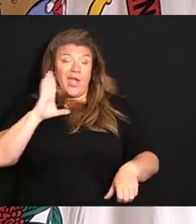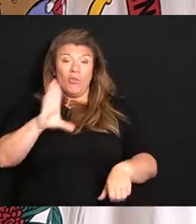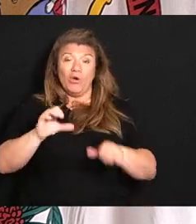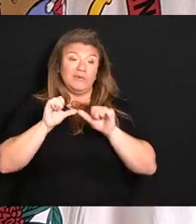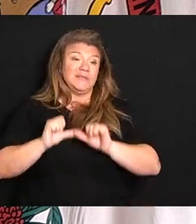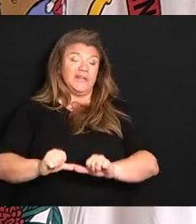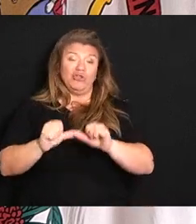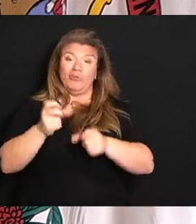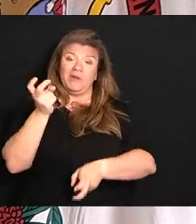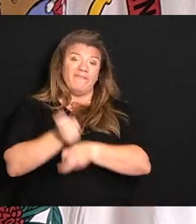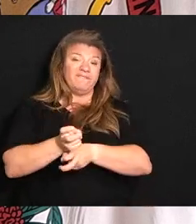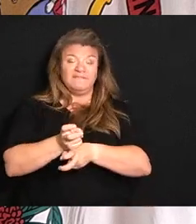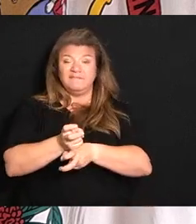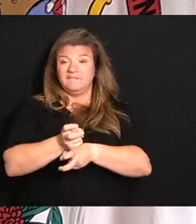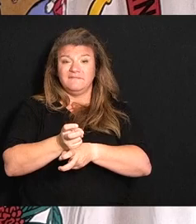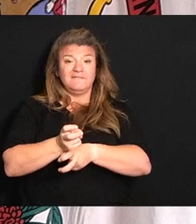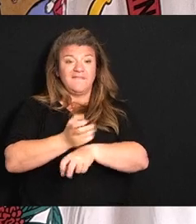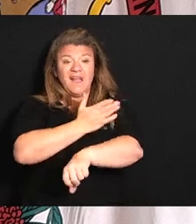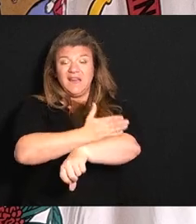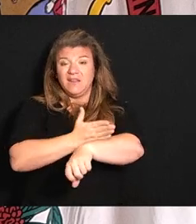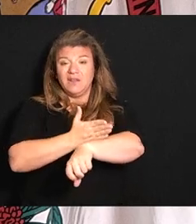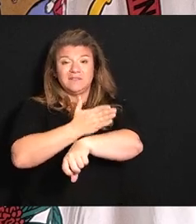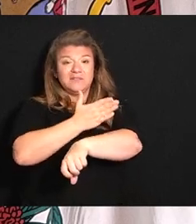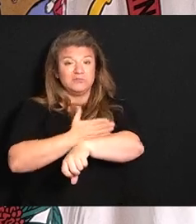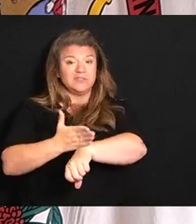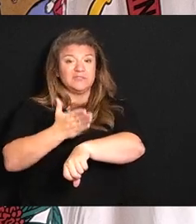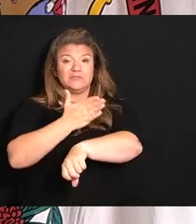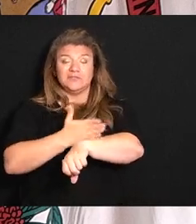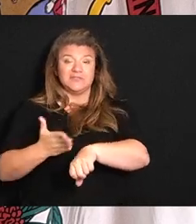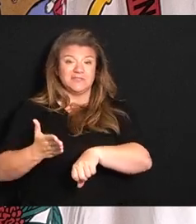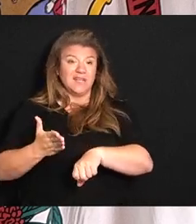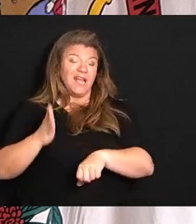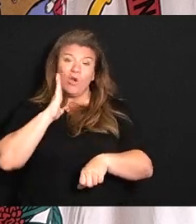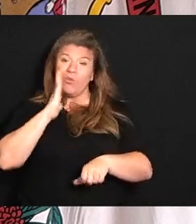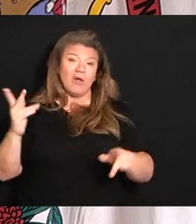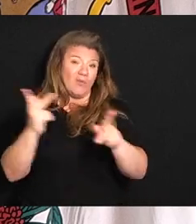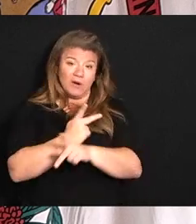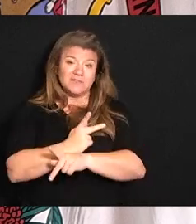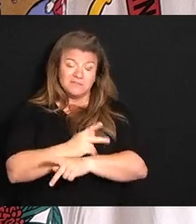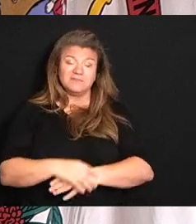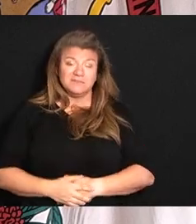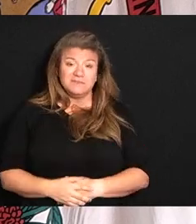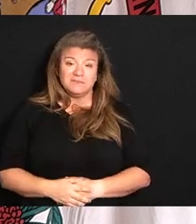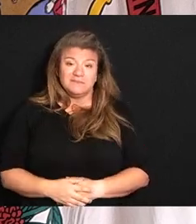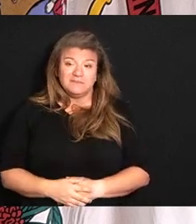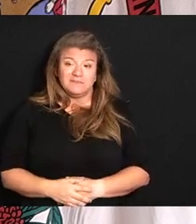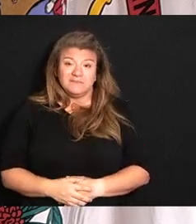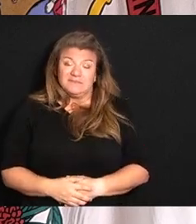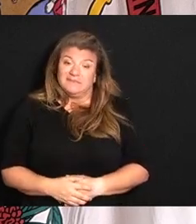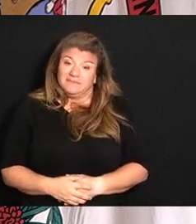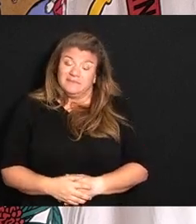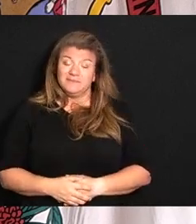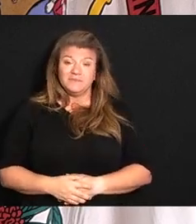tough, if not real bad, if not get worse. And that's what I think.